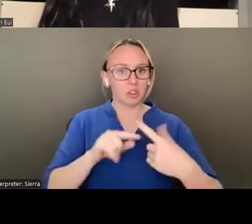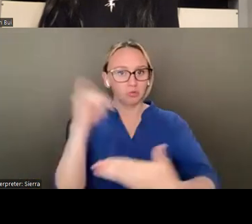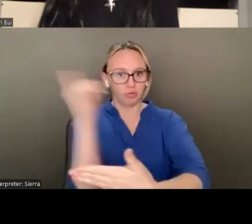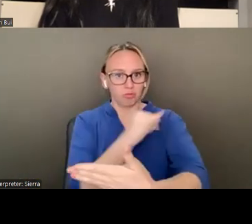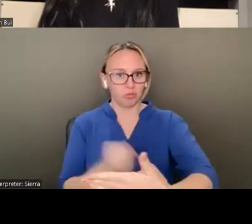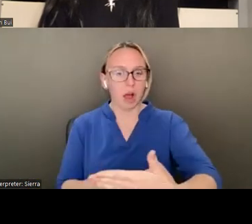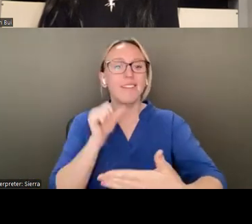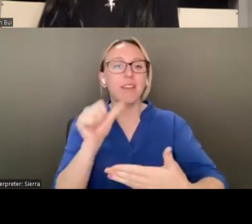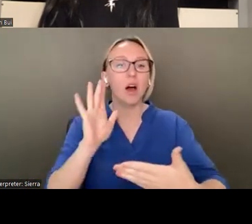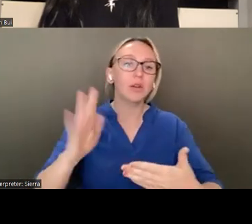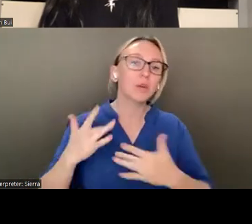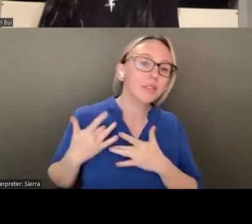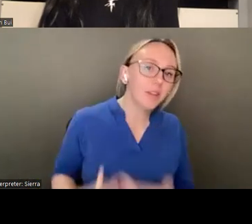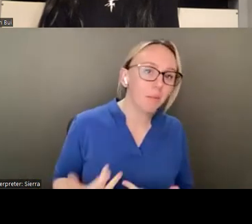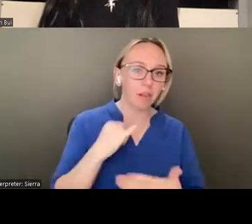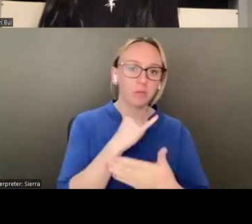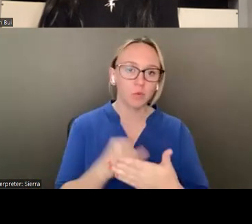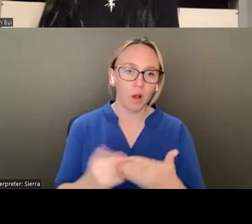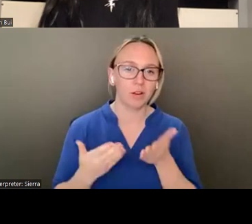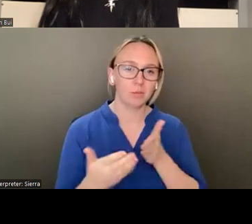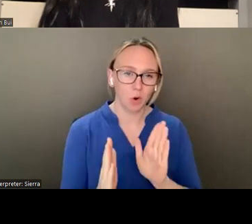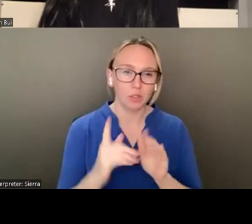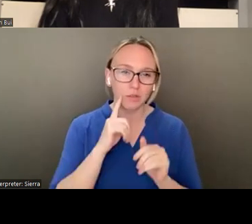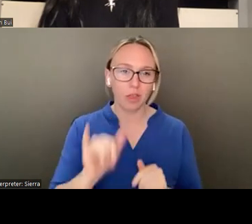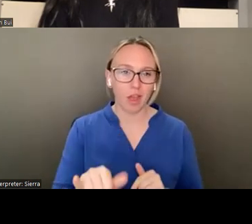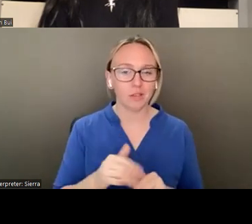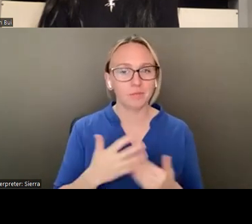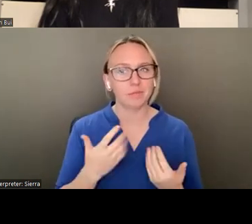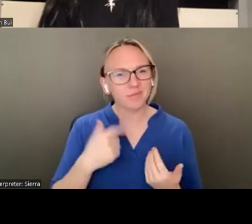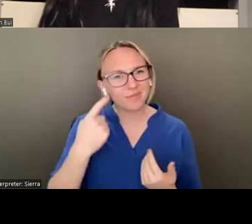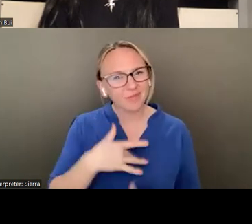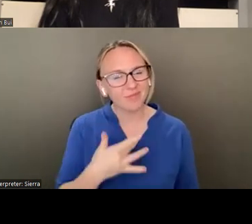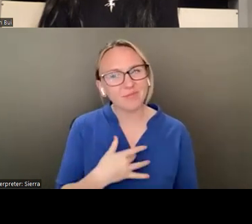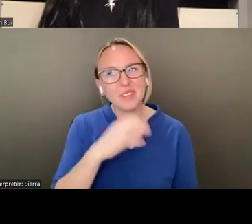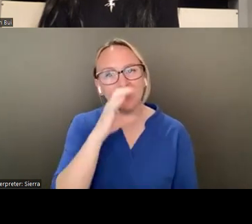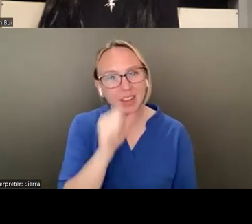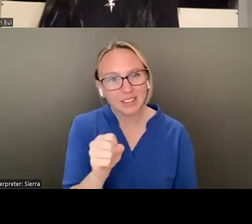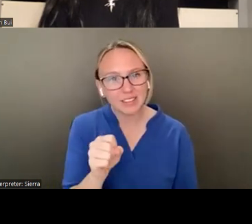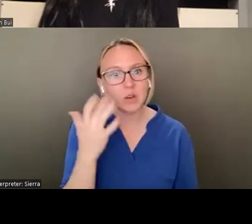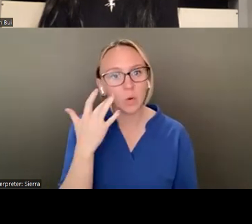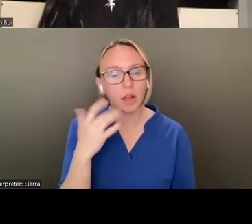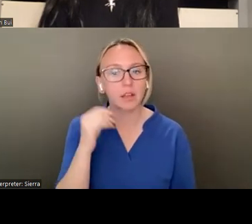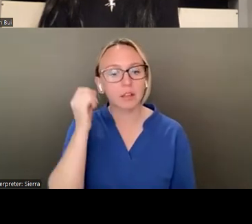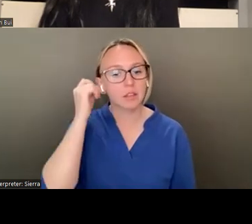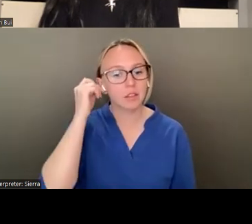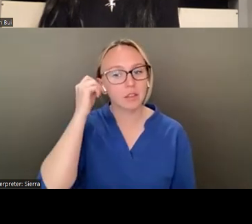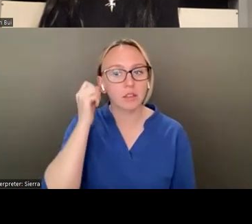the stereotypical one. And I thought that was really fascinating because, yes, that compressed